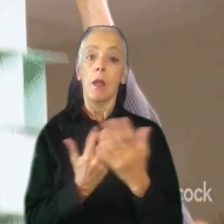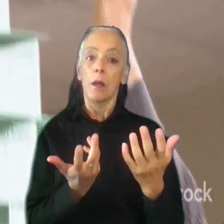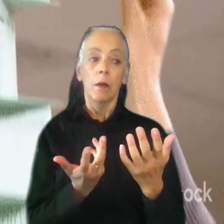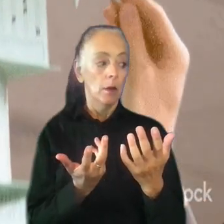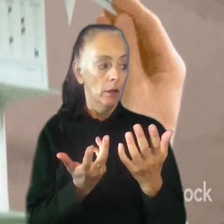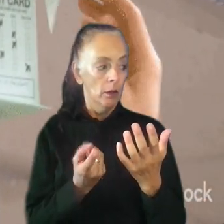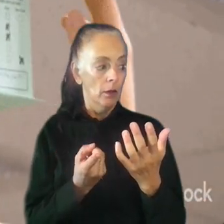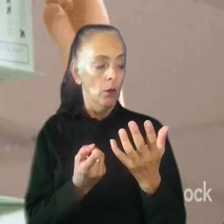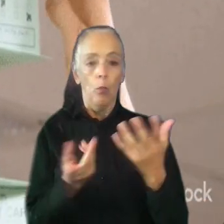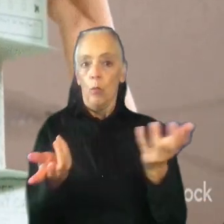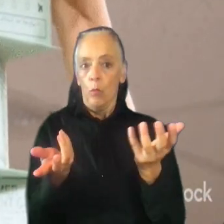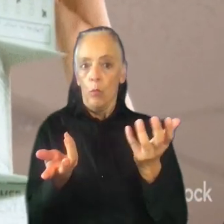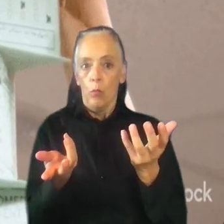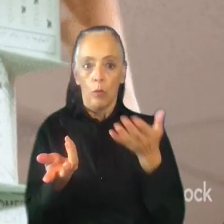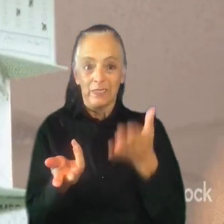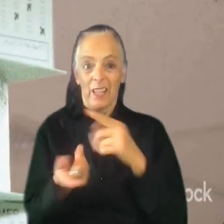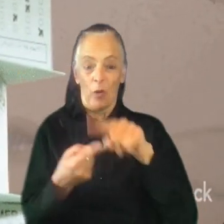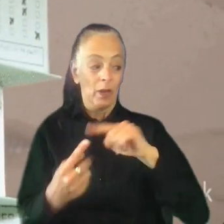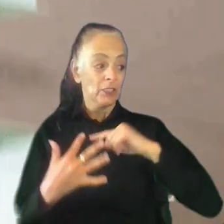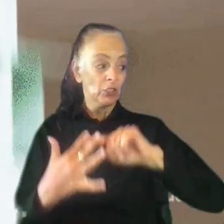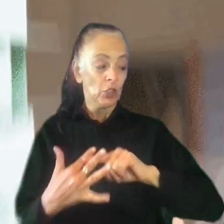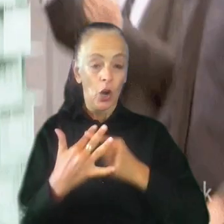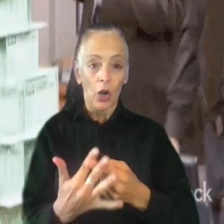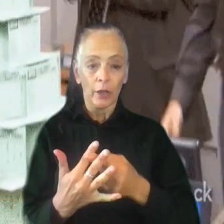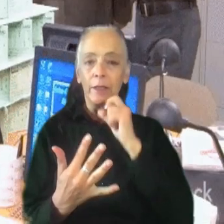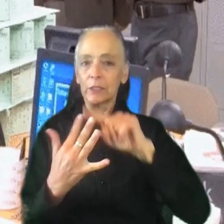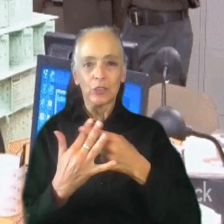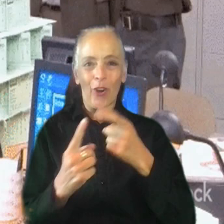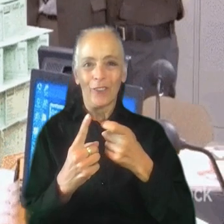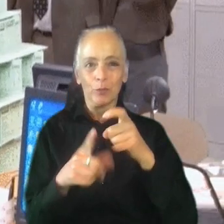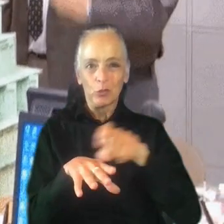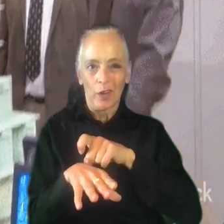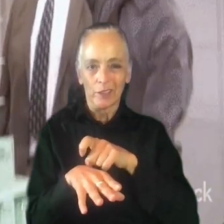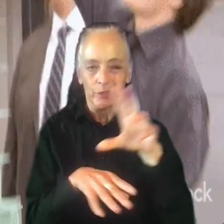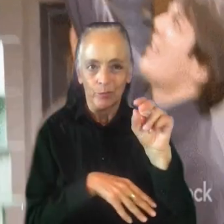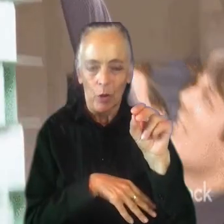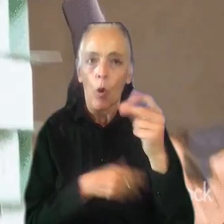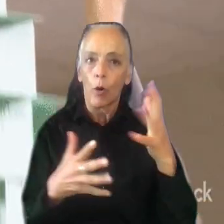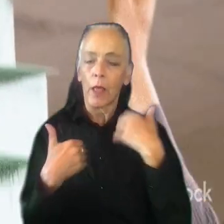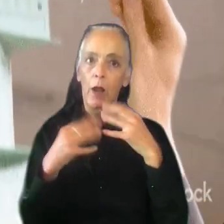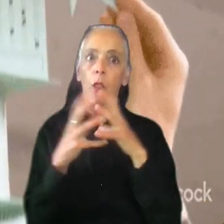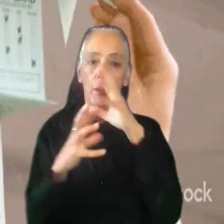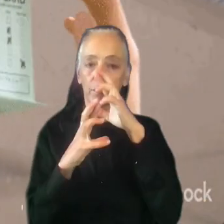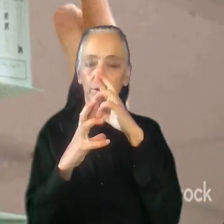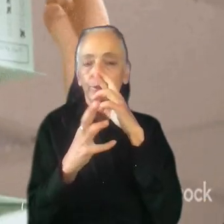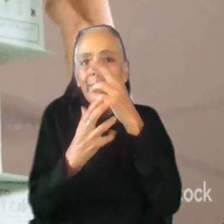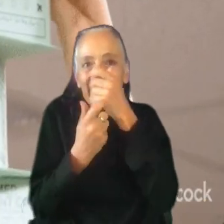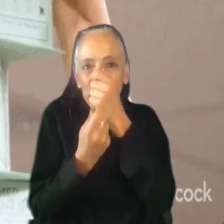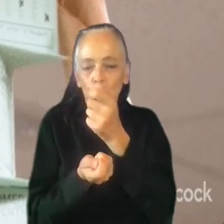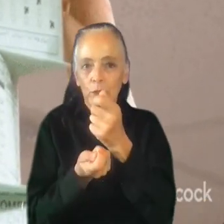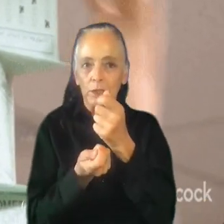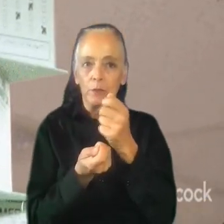So what was there when I started? I didn't start from scratch and there was already a lot of interest at Remedy in